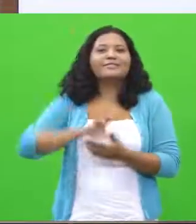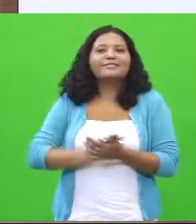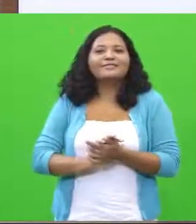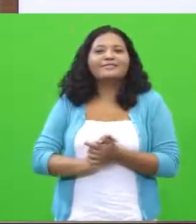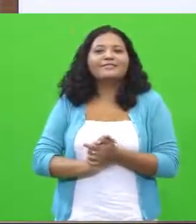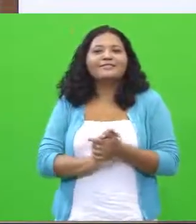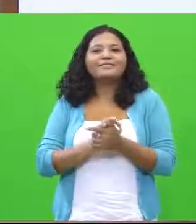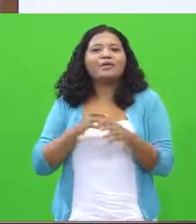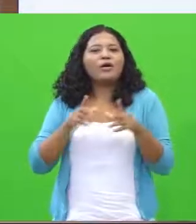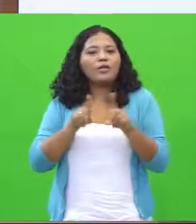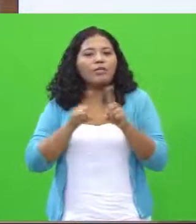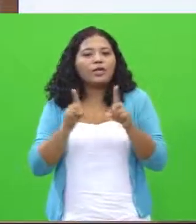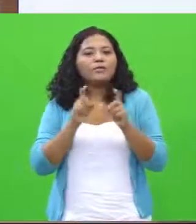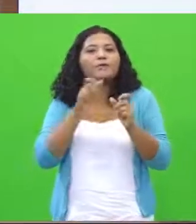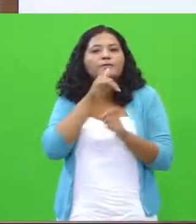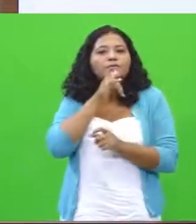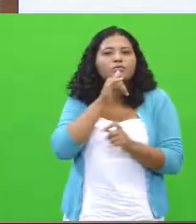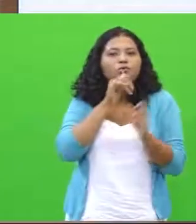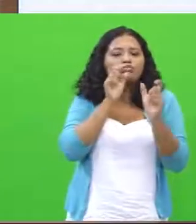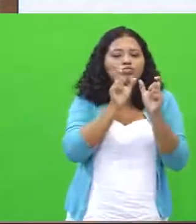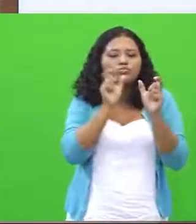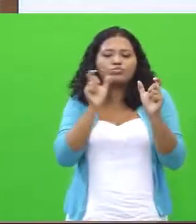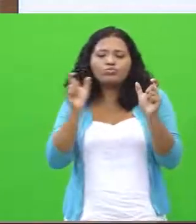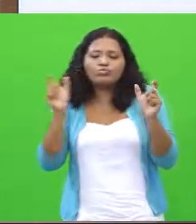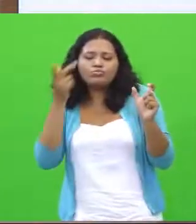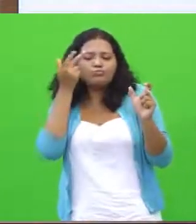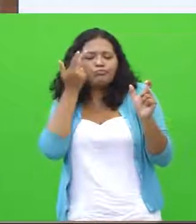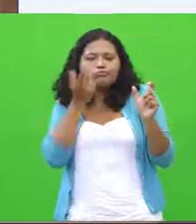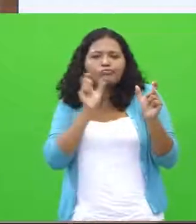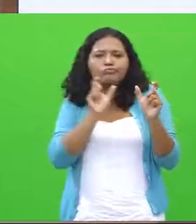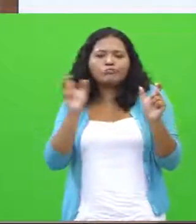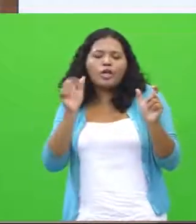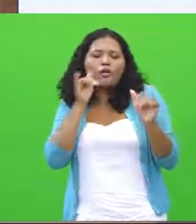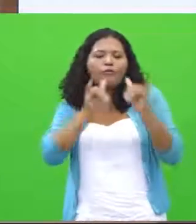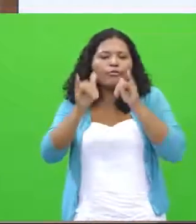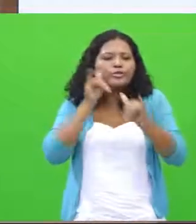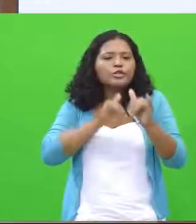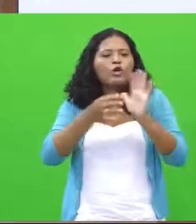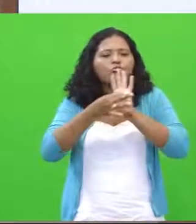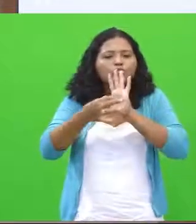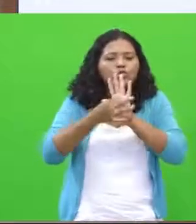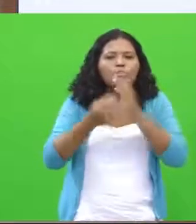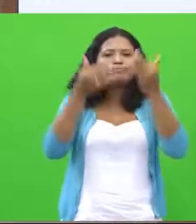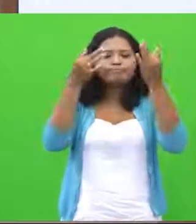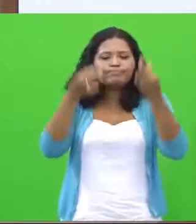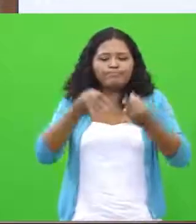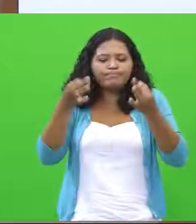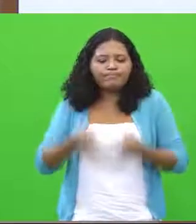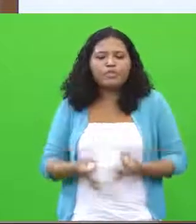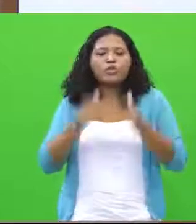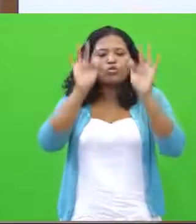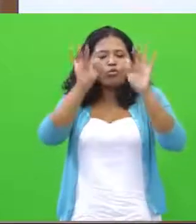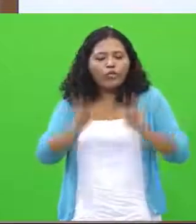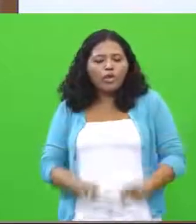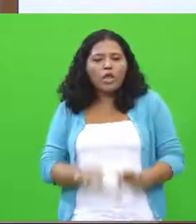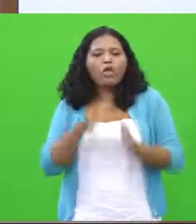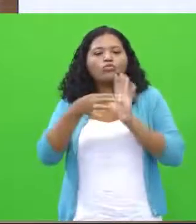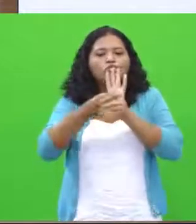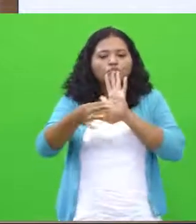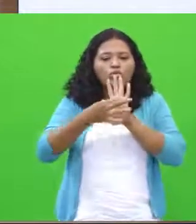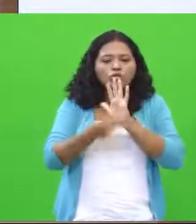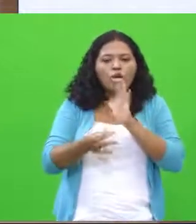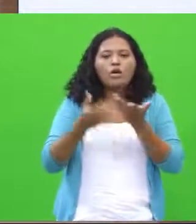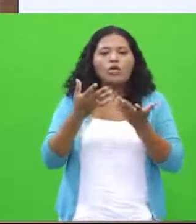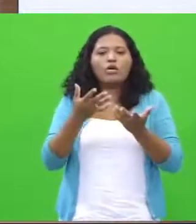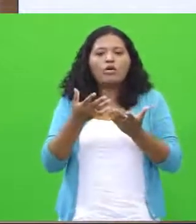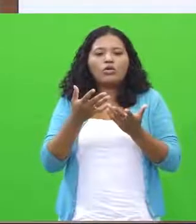all the spaces possible to leave your recad be able to provide a suggestion at the end, as intervention. For that you